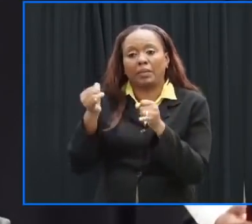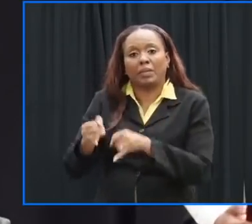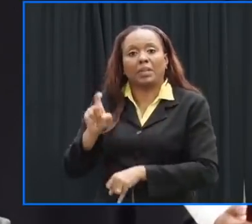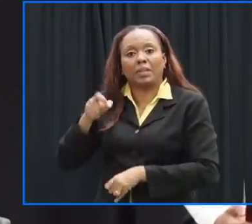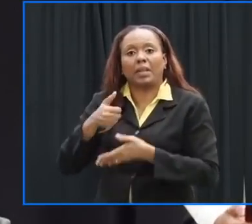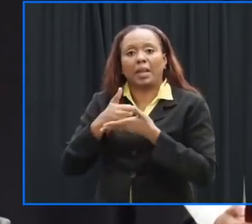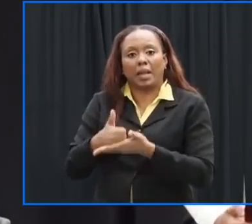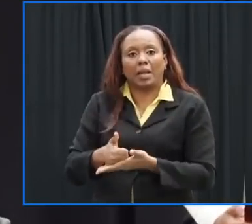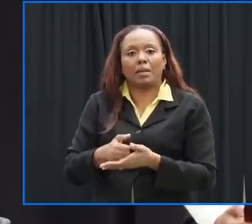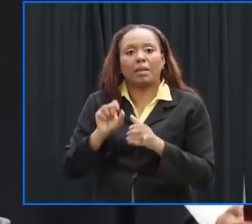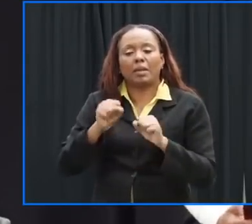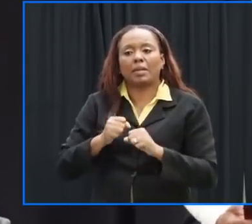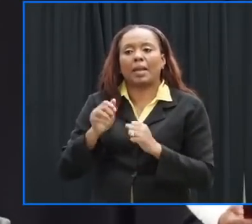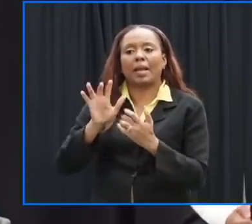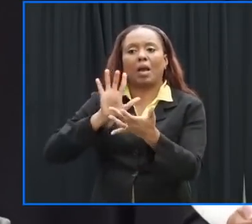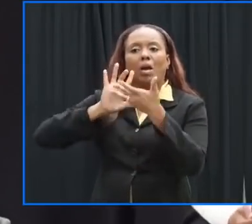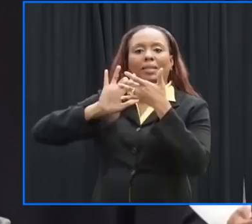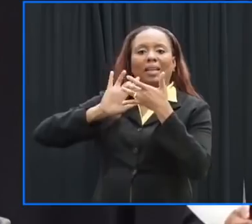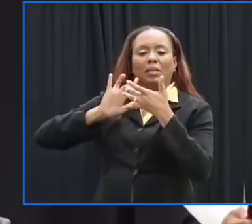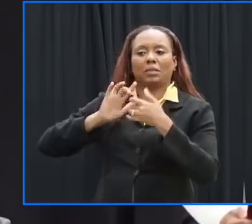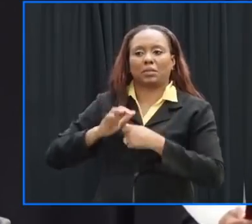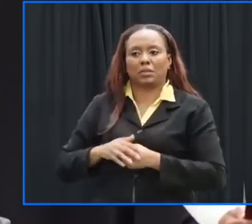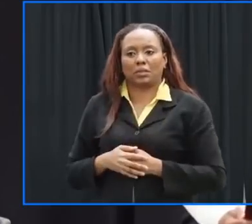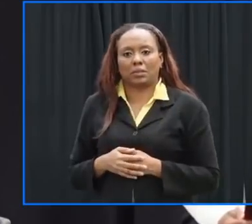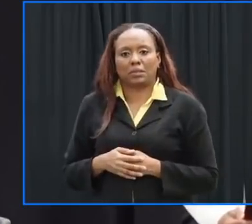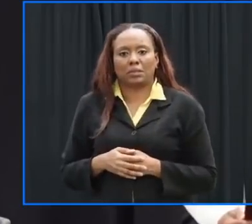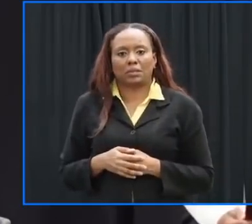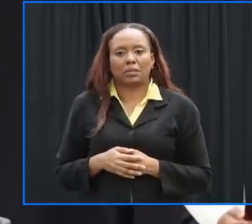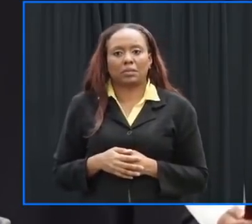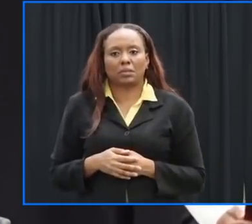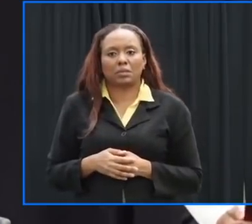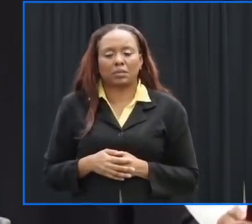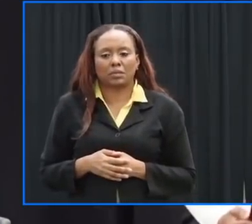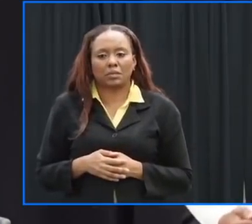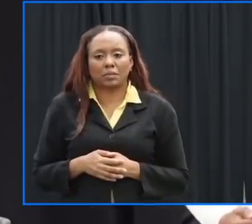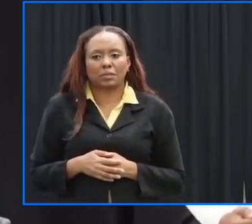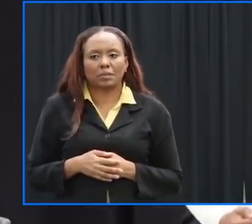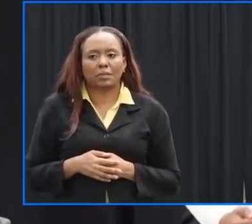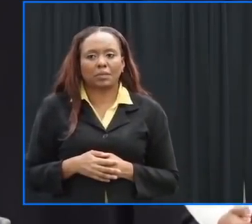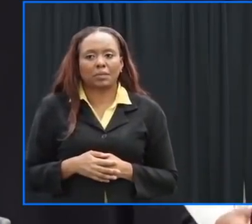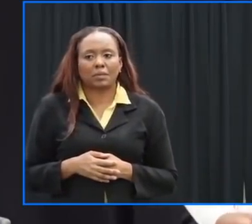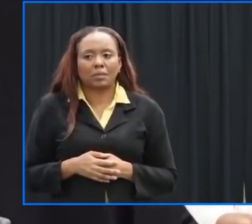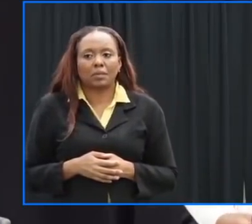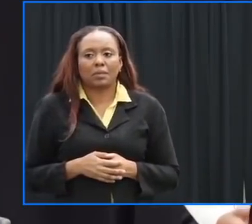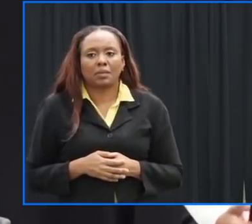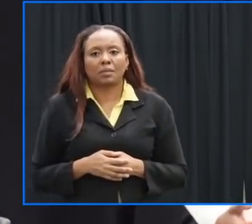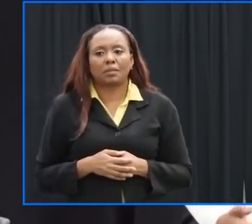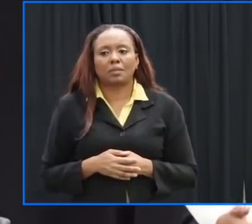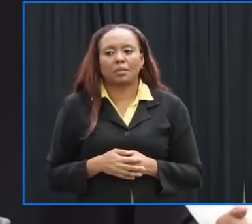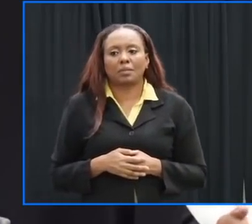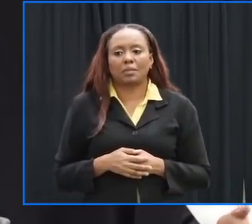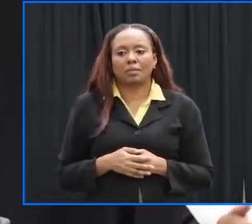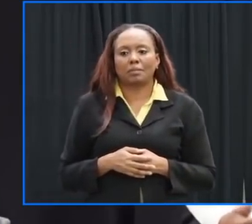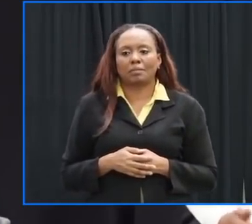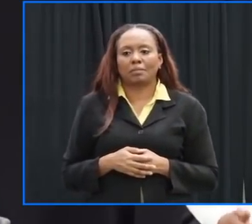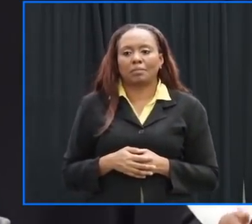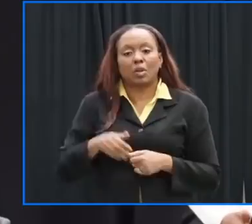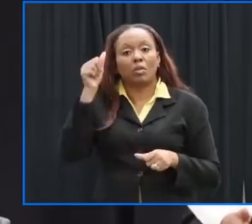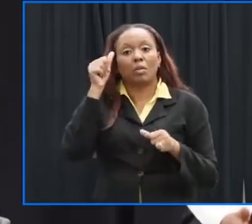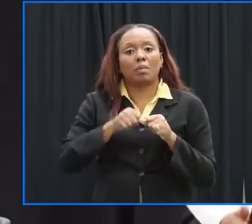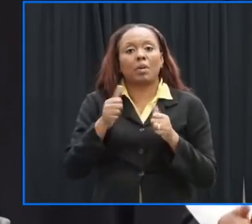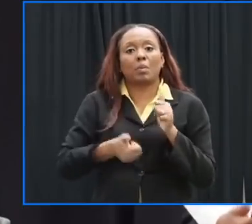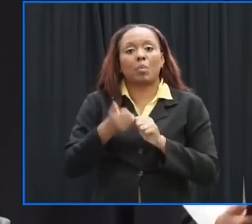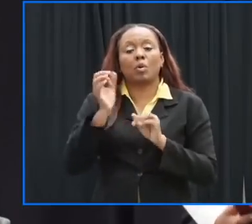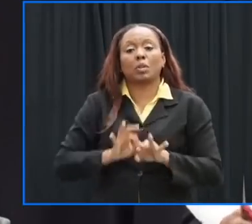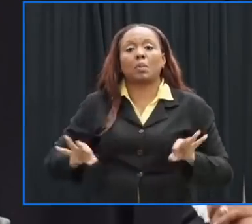to reach out at this stage urgently and call remember that i said the most urgent the most important thing sorry is the saving of